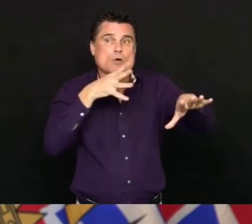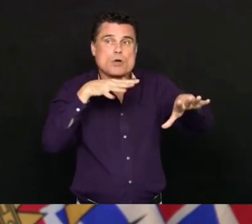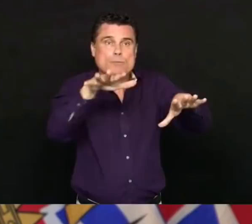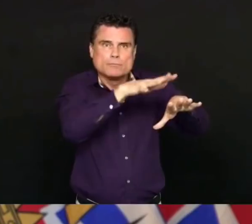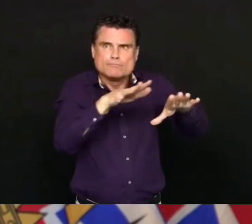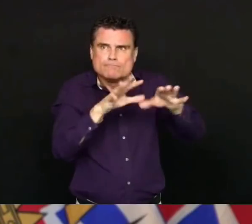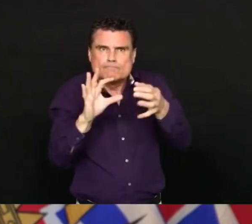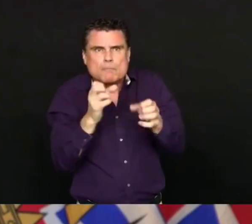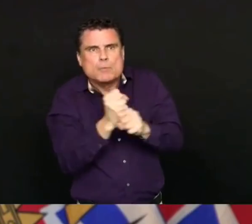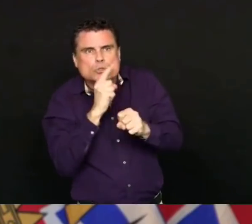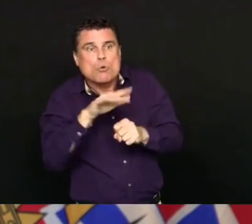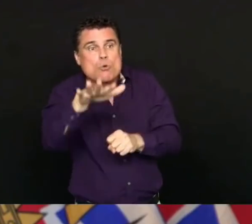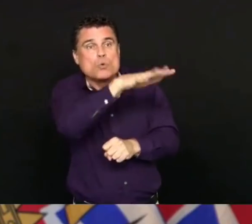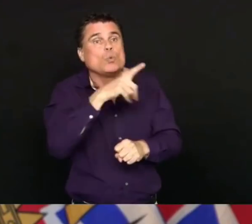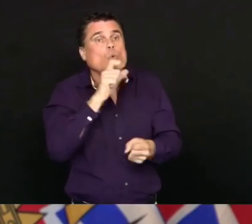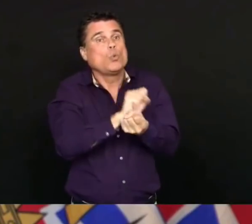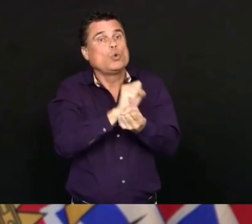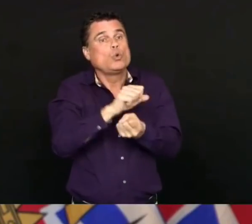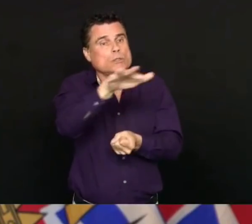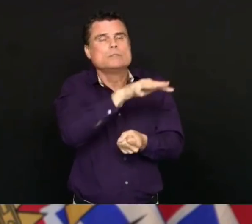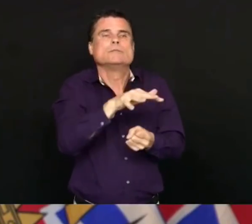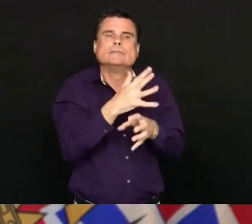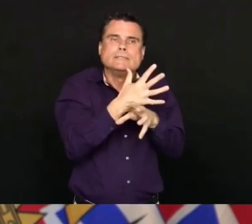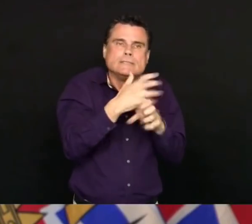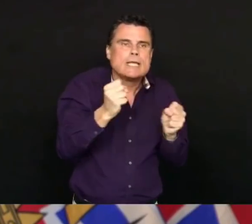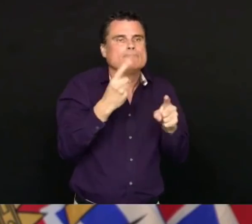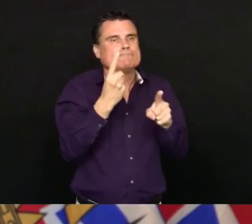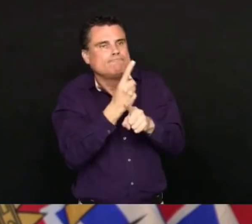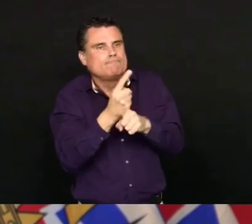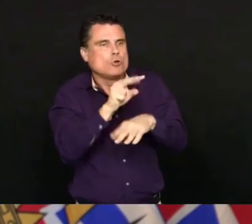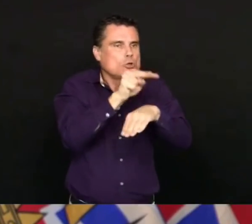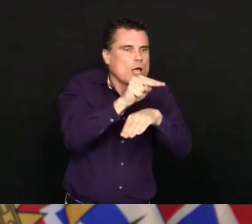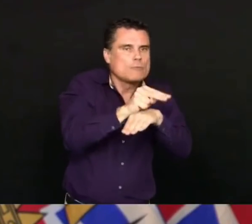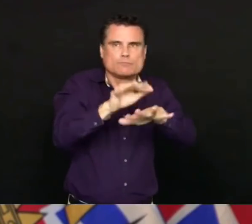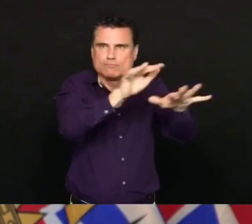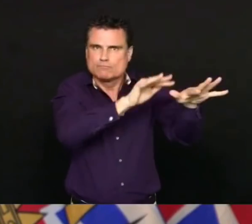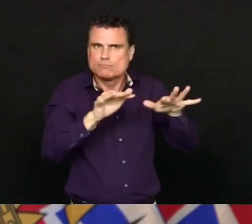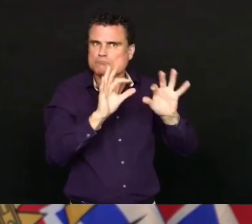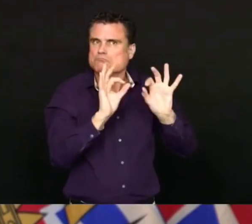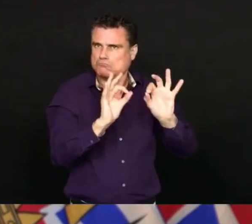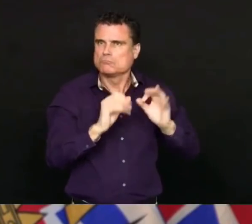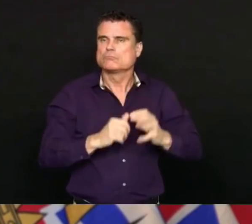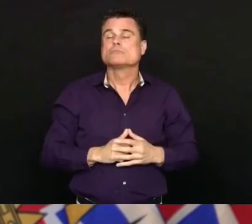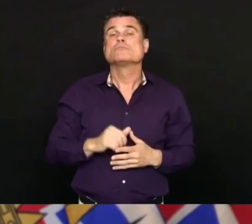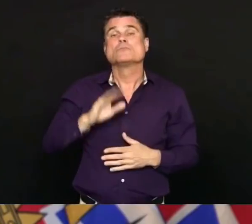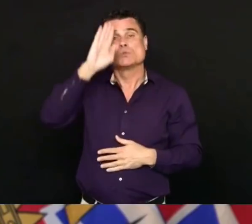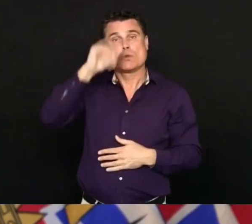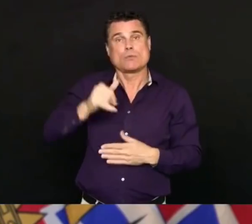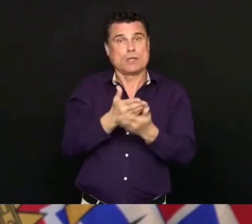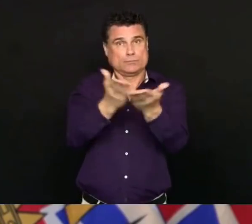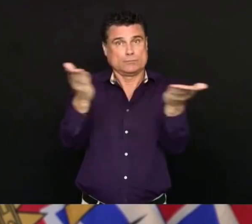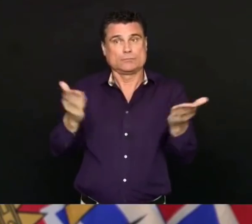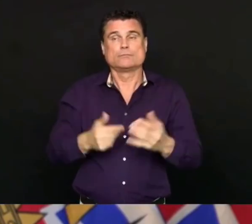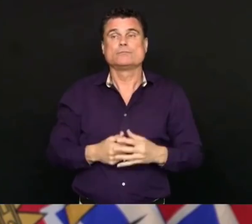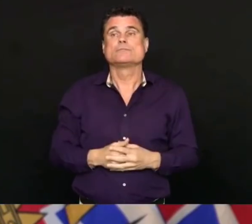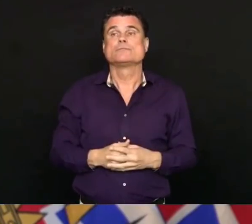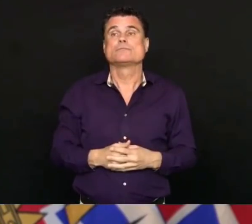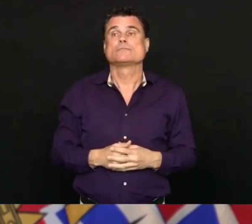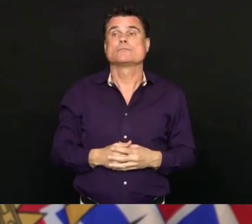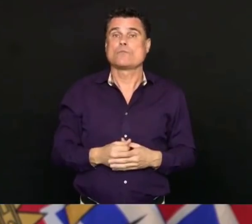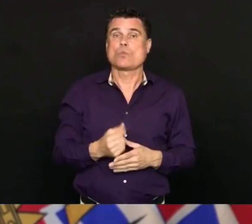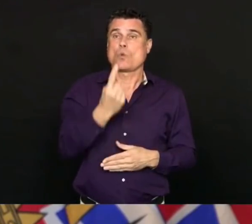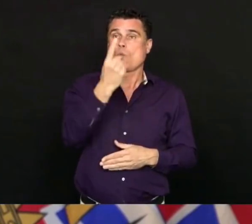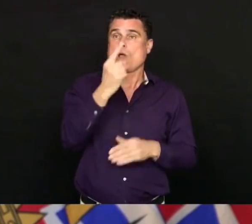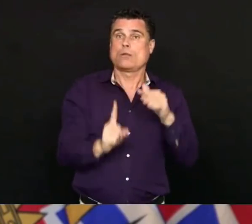effectively. In addition, we have had, as you are aware, one case identified at the Okanagan Correctional Centre.